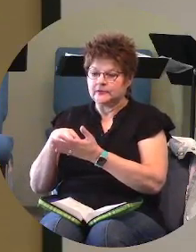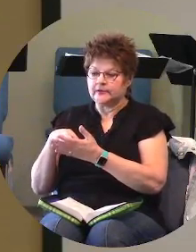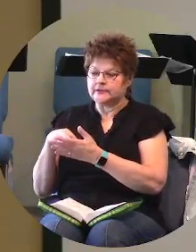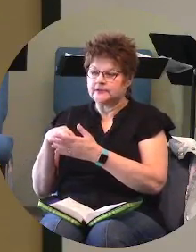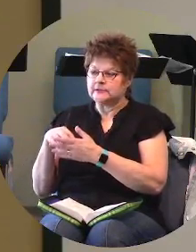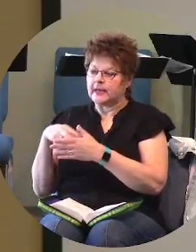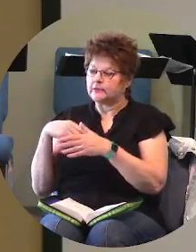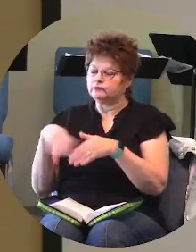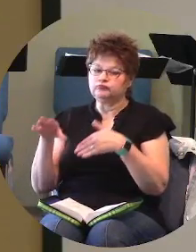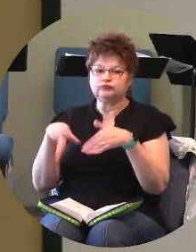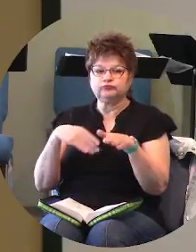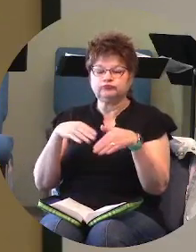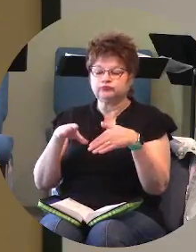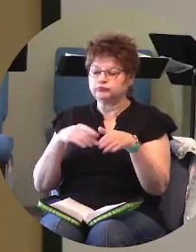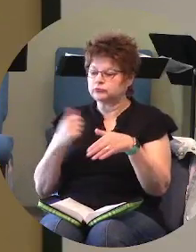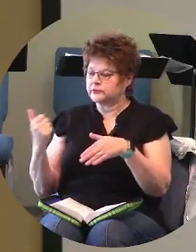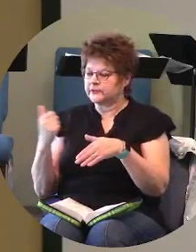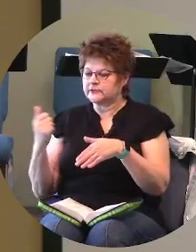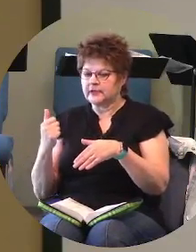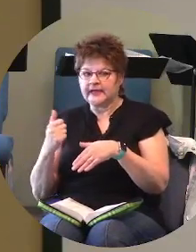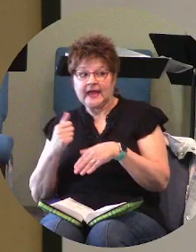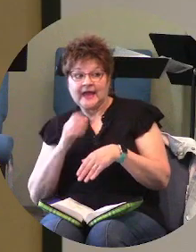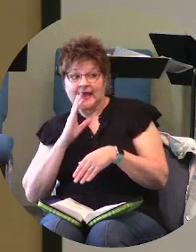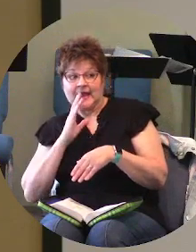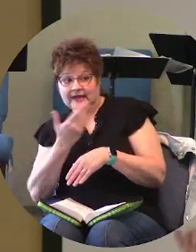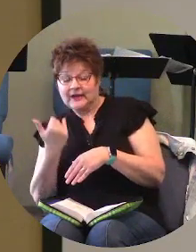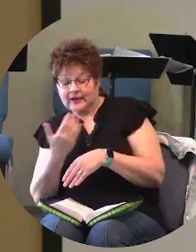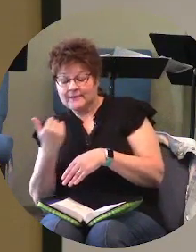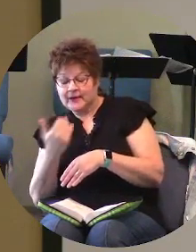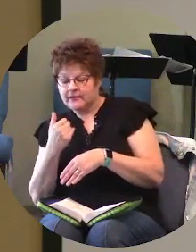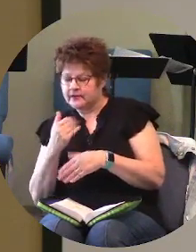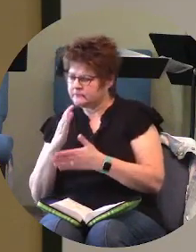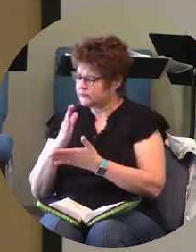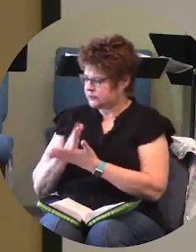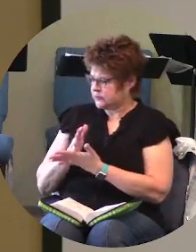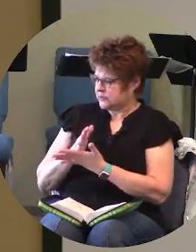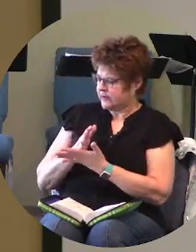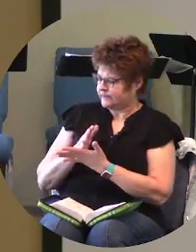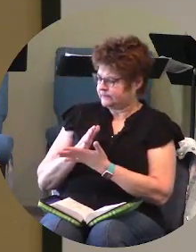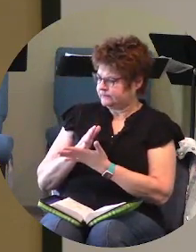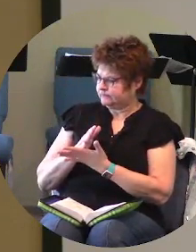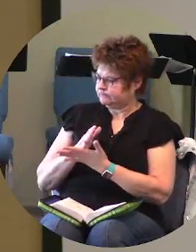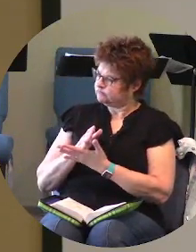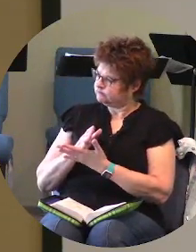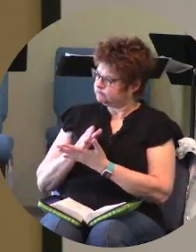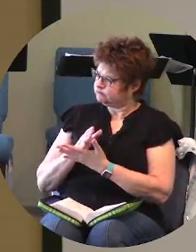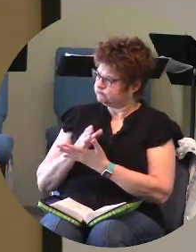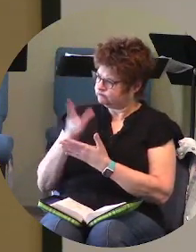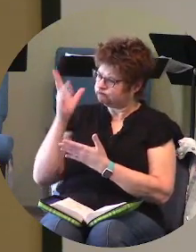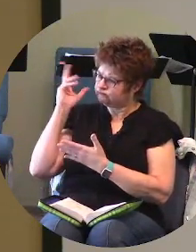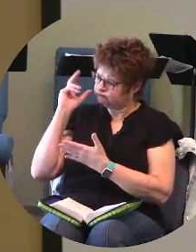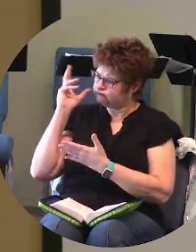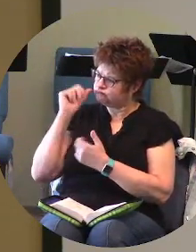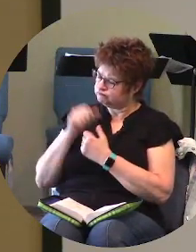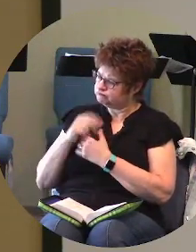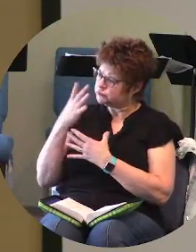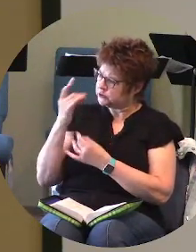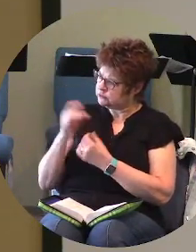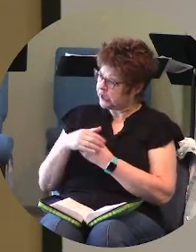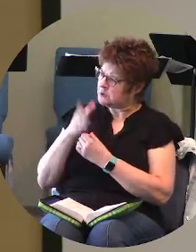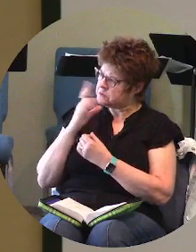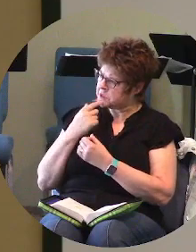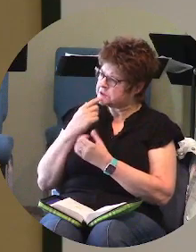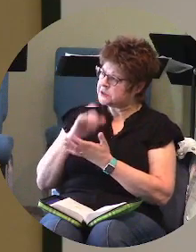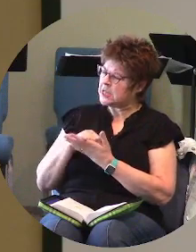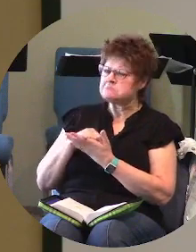oh hey buddy oh come over here i got some news for you and then you stop and you and you listen oh man this is really intriguing god said that well